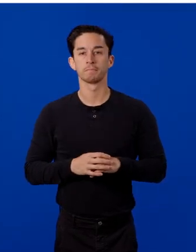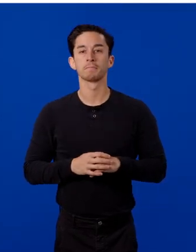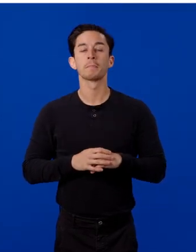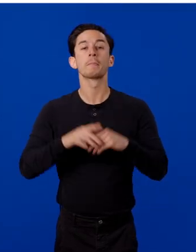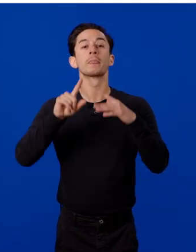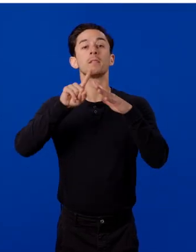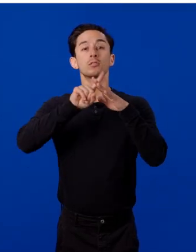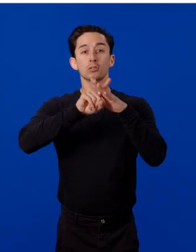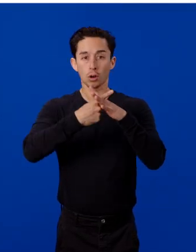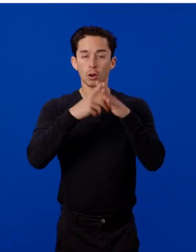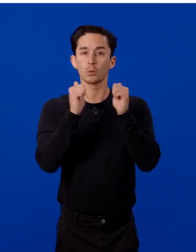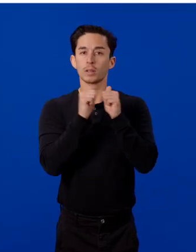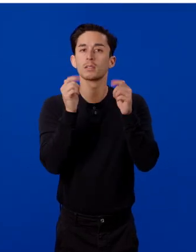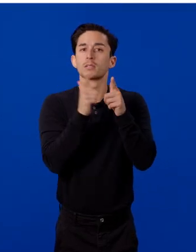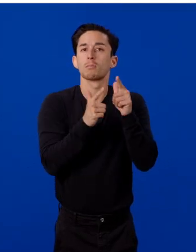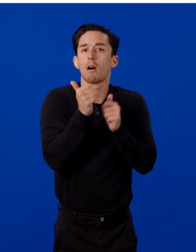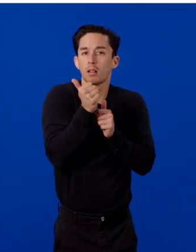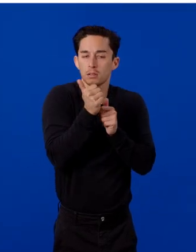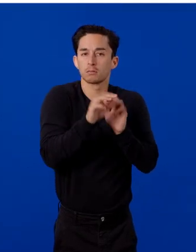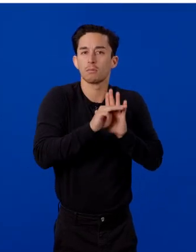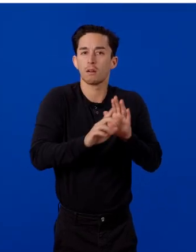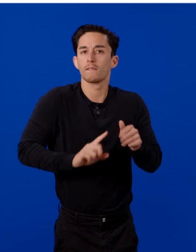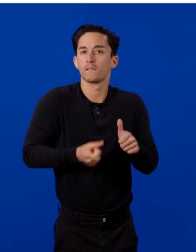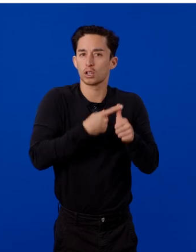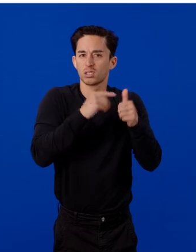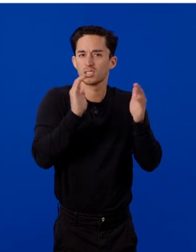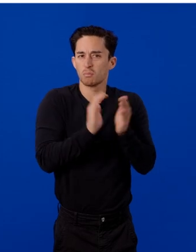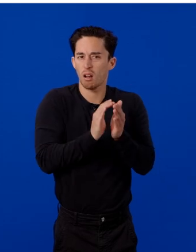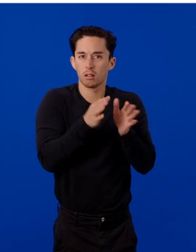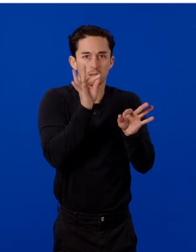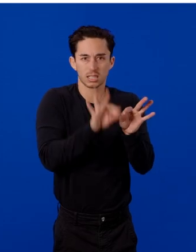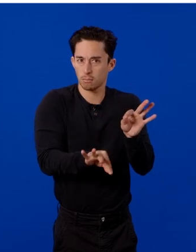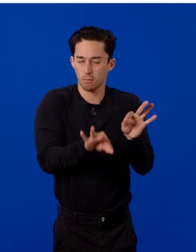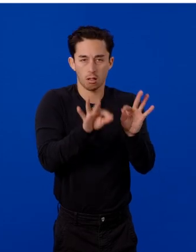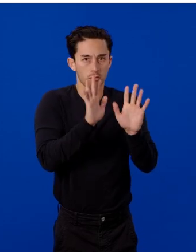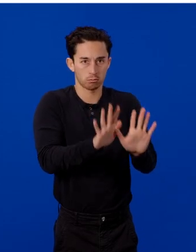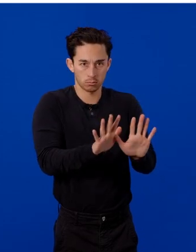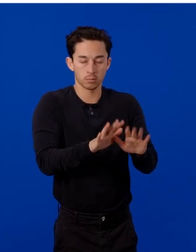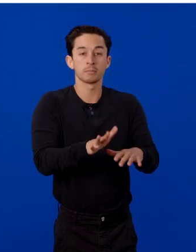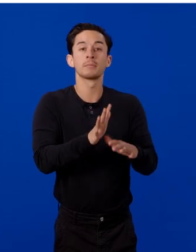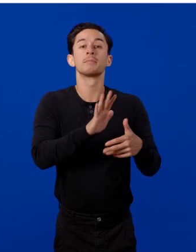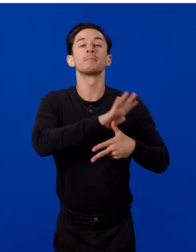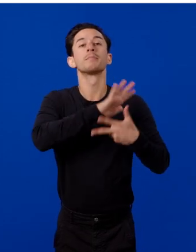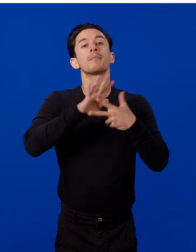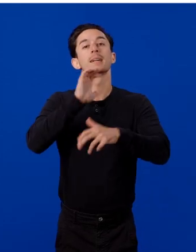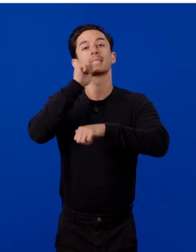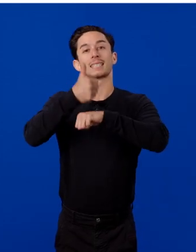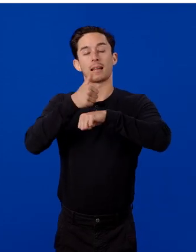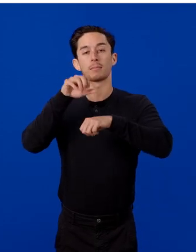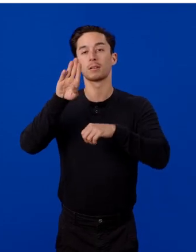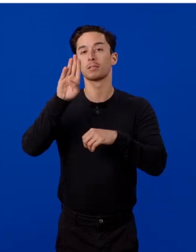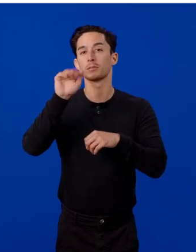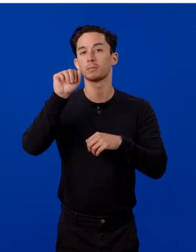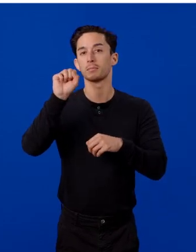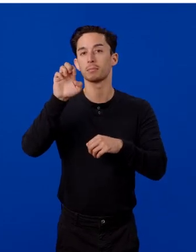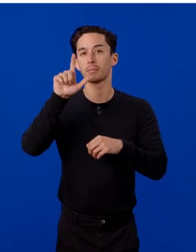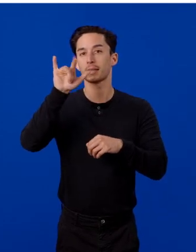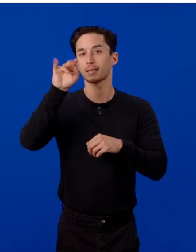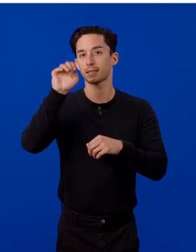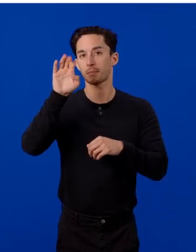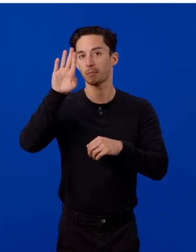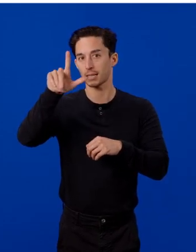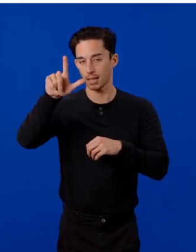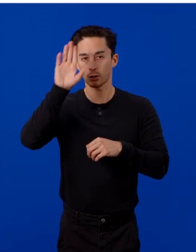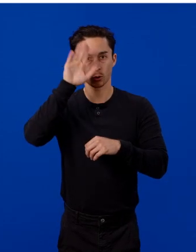Start with the smallest model first. Start simple. Establish your baseline so you know how to iterate.